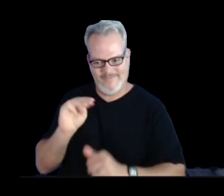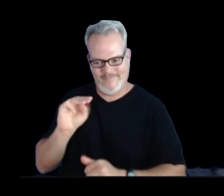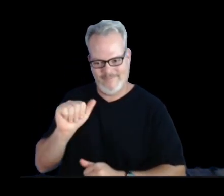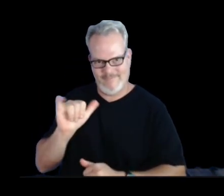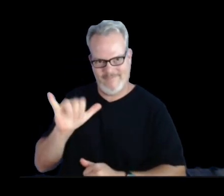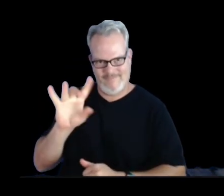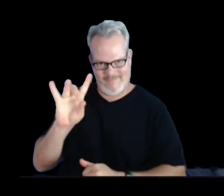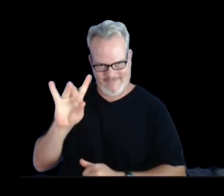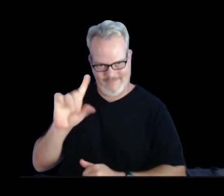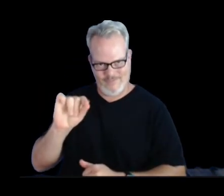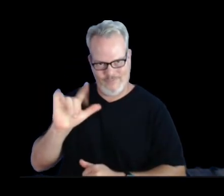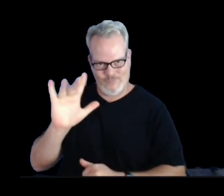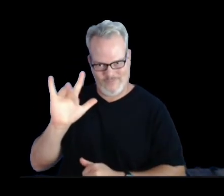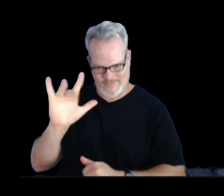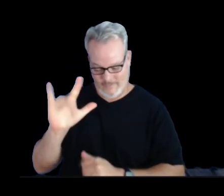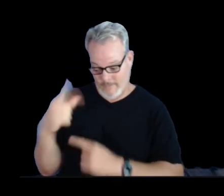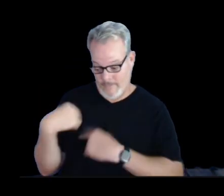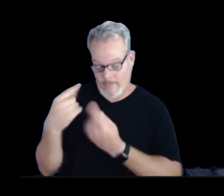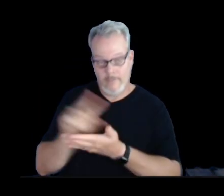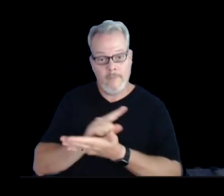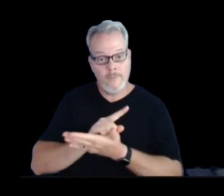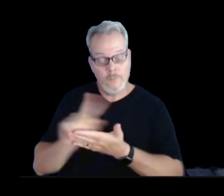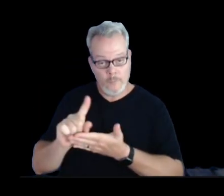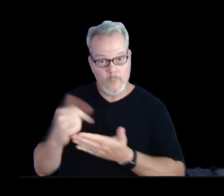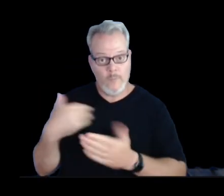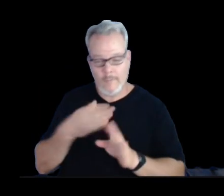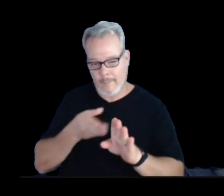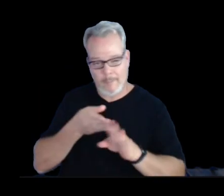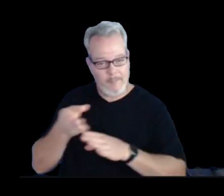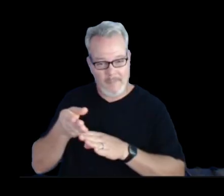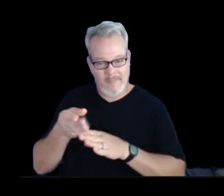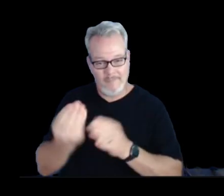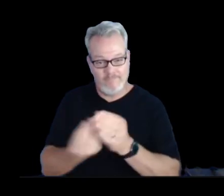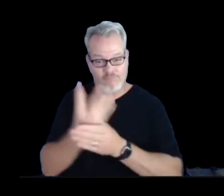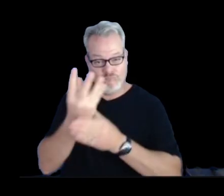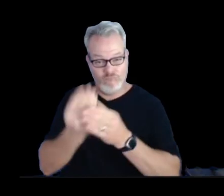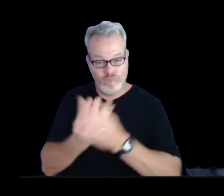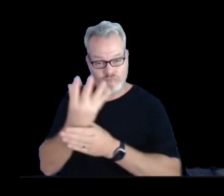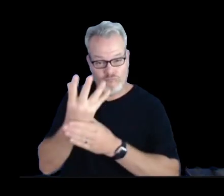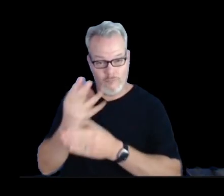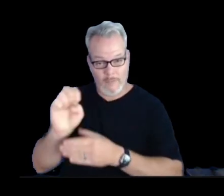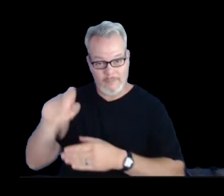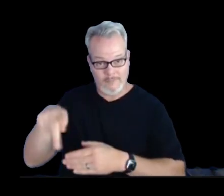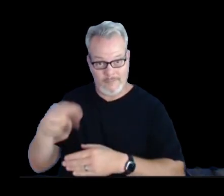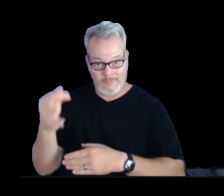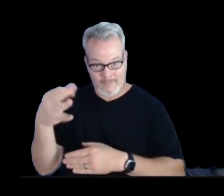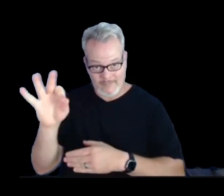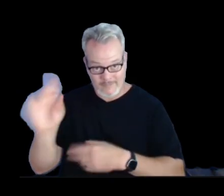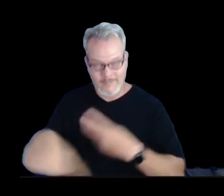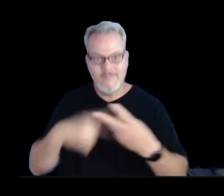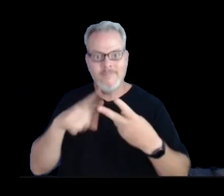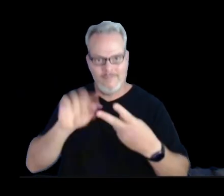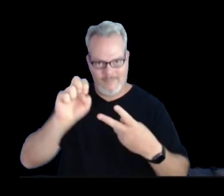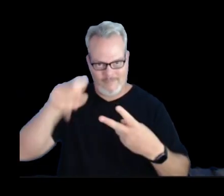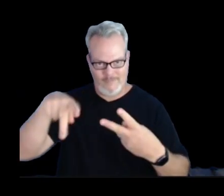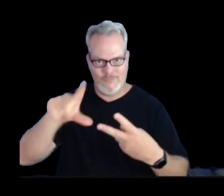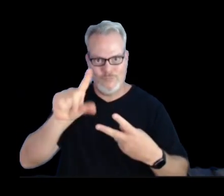phase of episode 19 and the full cycle of episode 20 of Kilauea's ongoing summit eruption.